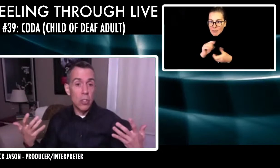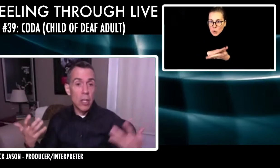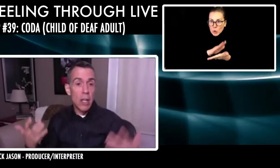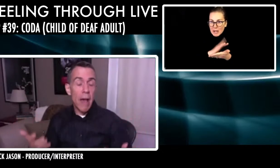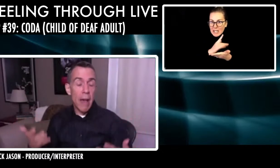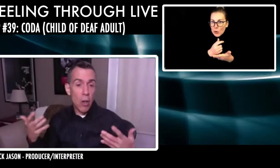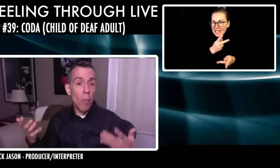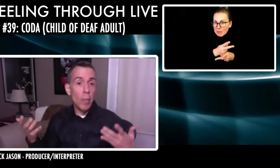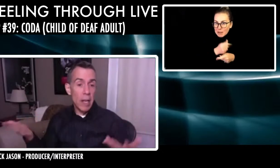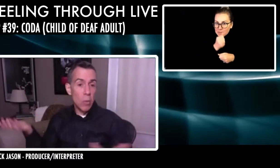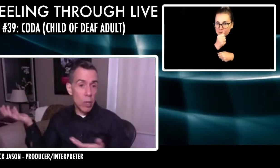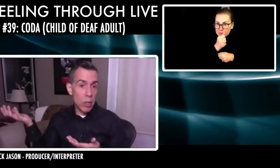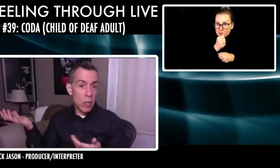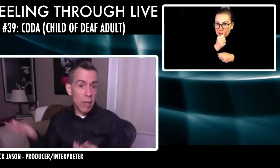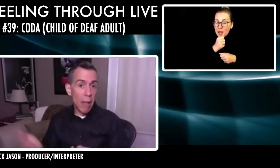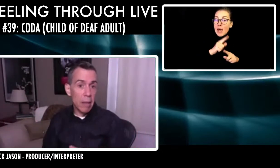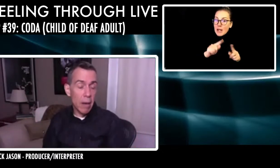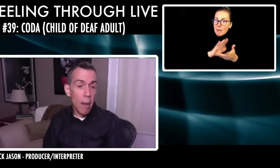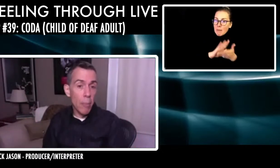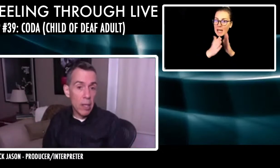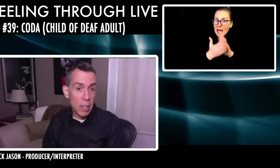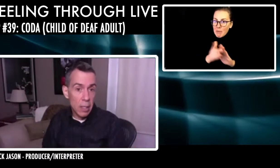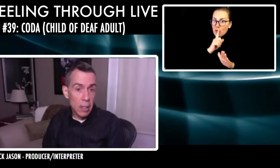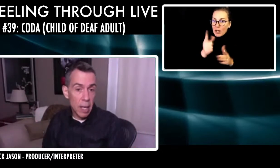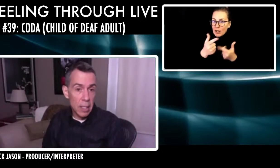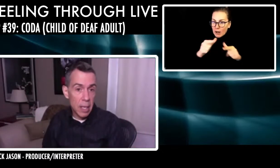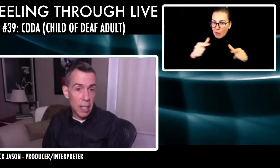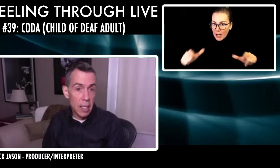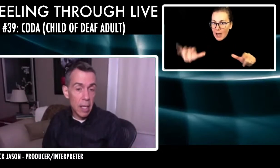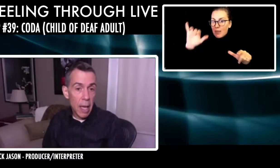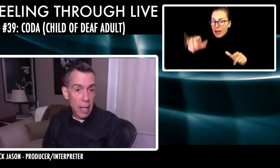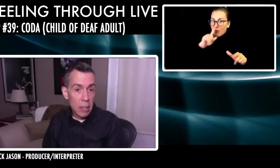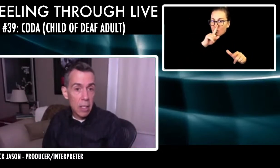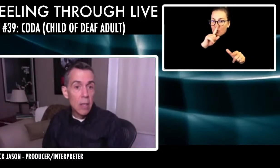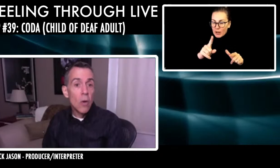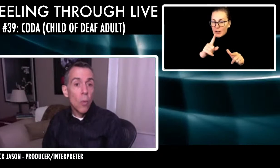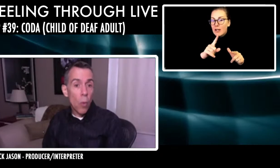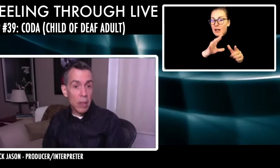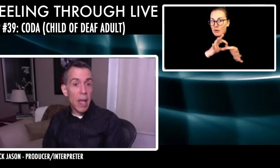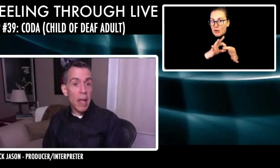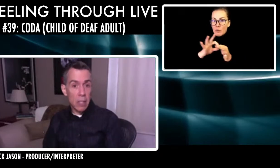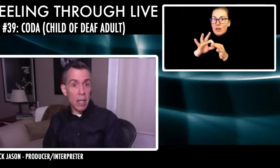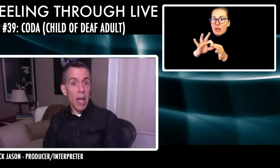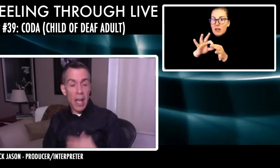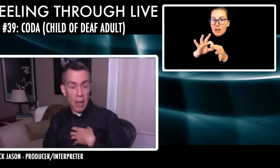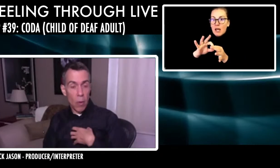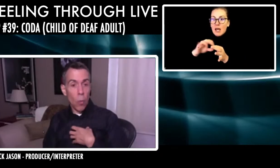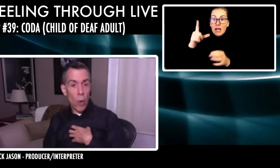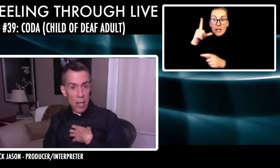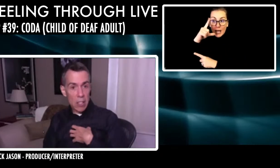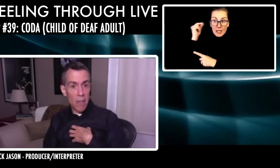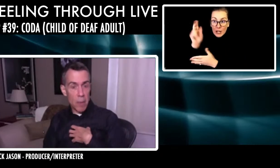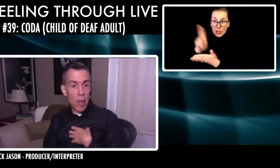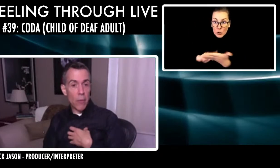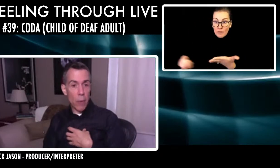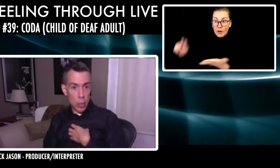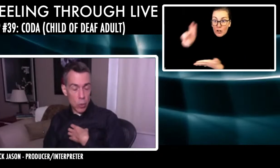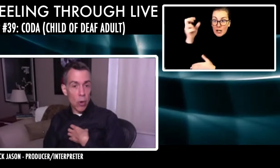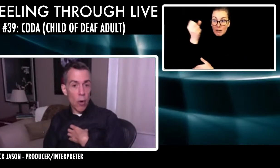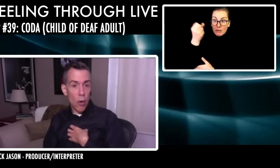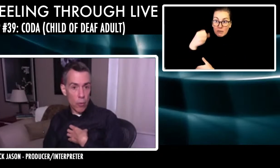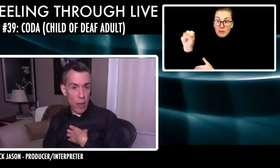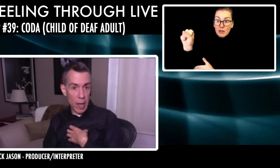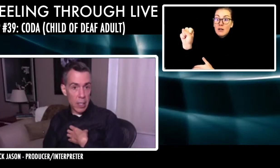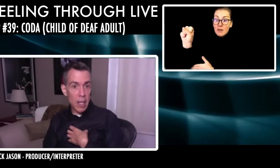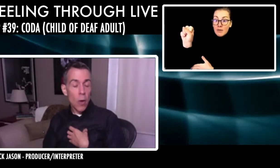language and it culminated with the Gallaudet uprising in 1988, where they said, Hey, we, as deaf people have a right to